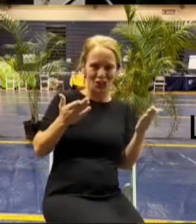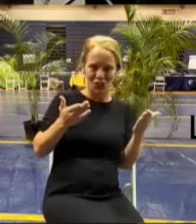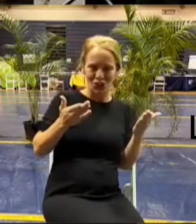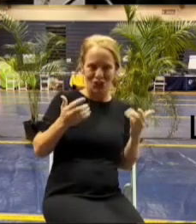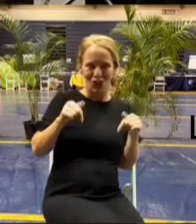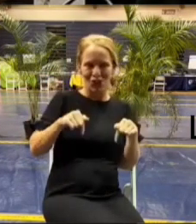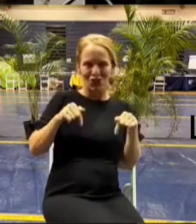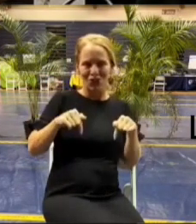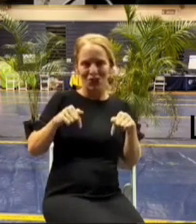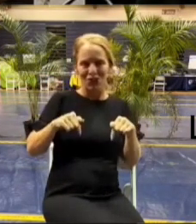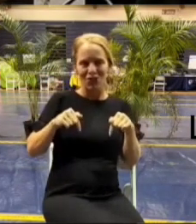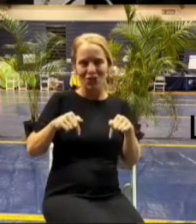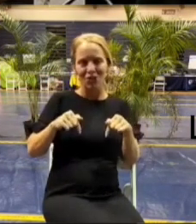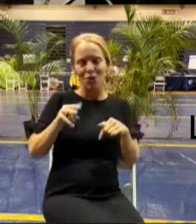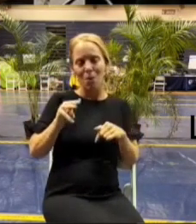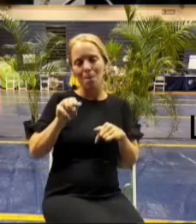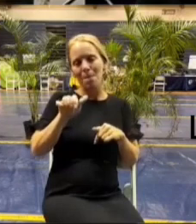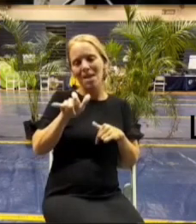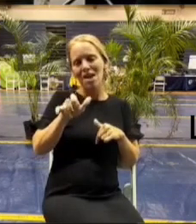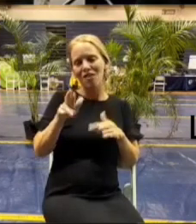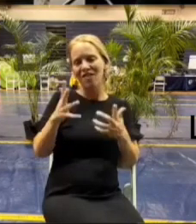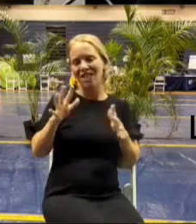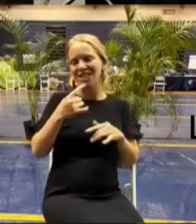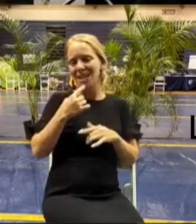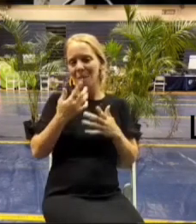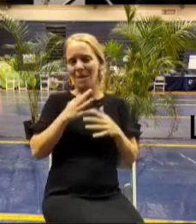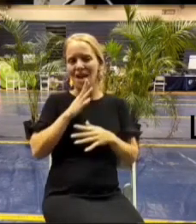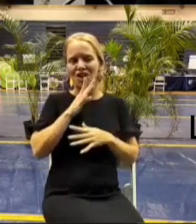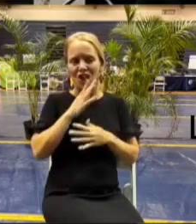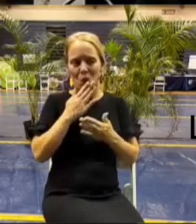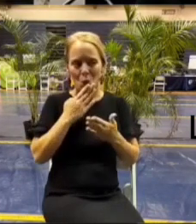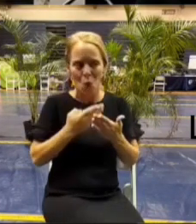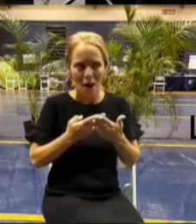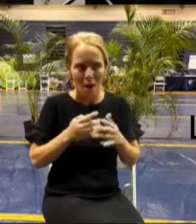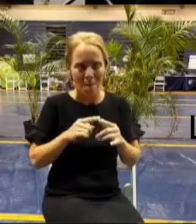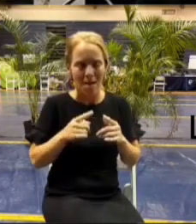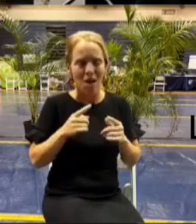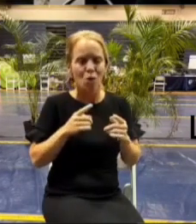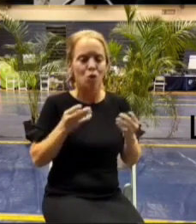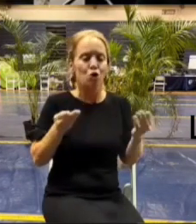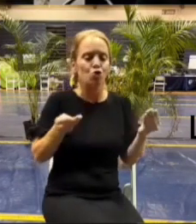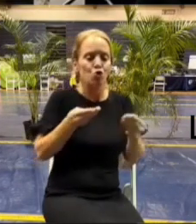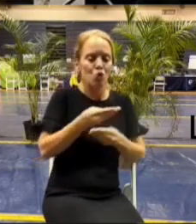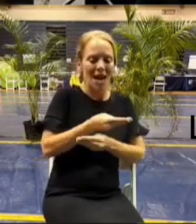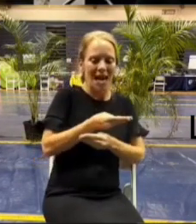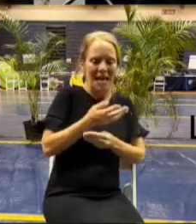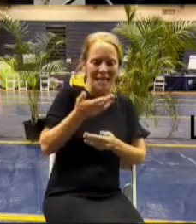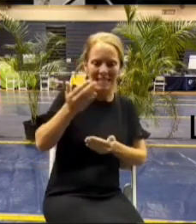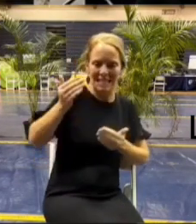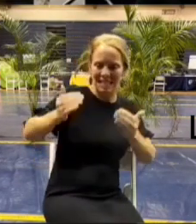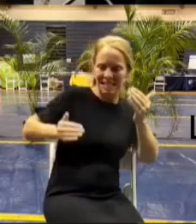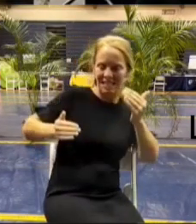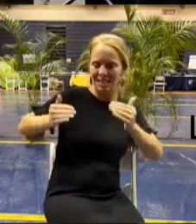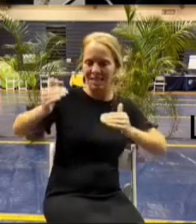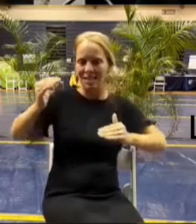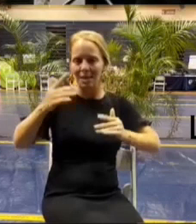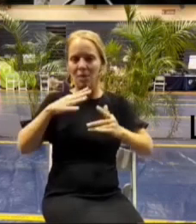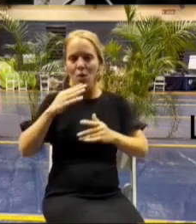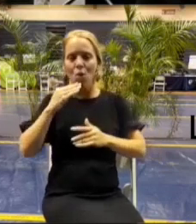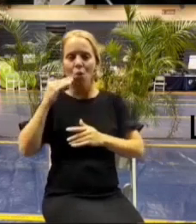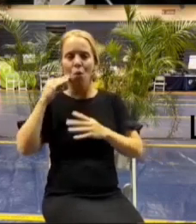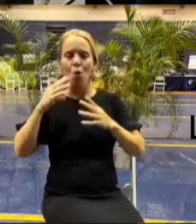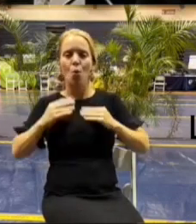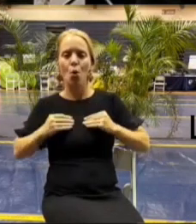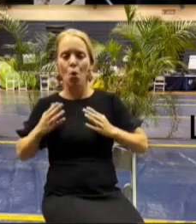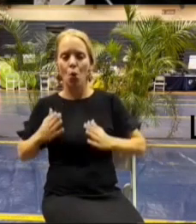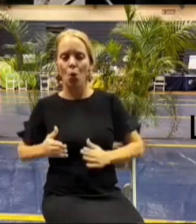said and i probably didn't articulate well we're we're trading we're trying to trade off to give you the homeowner the what